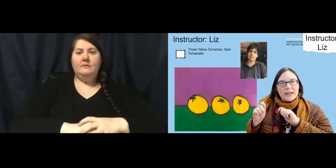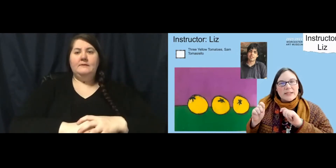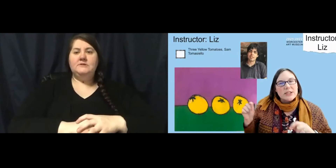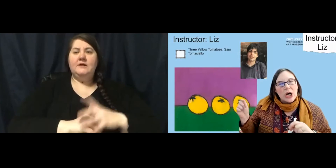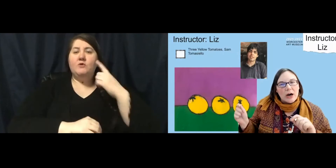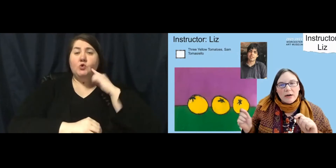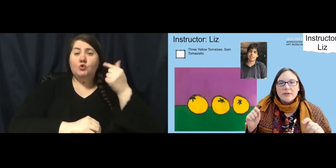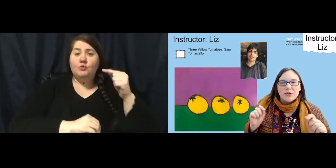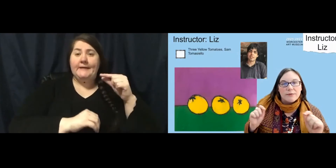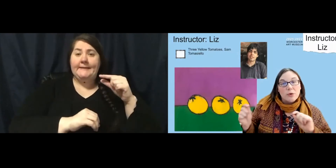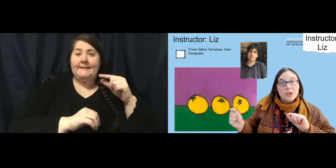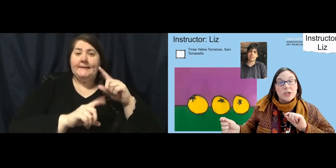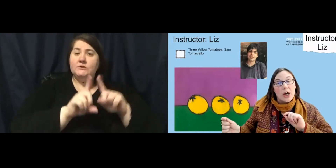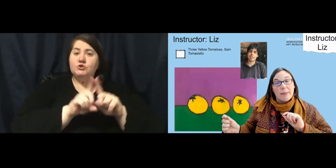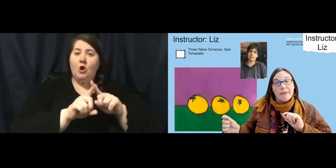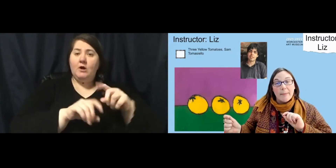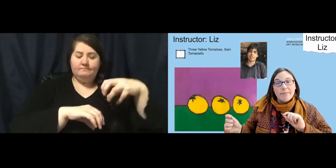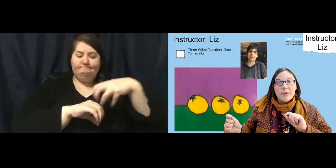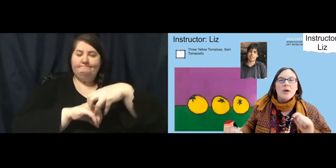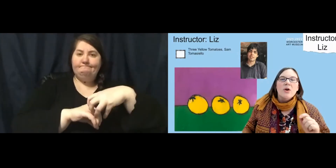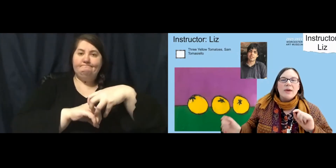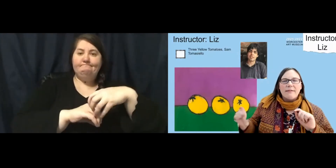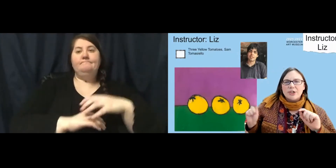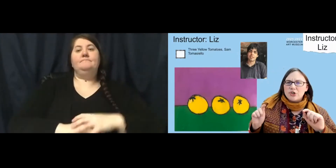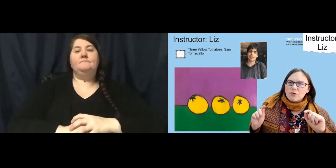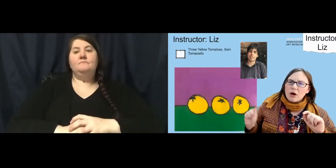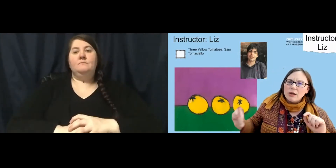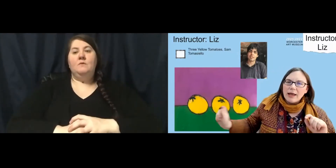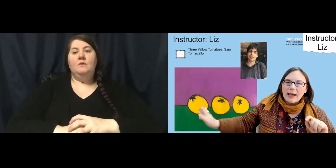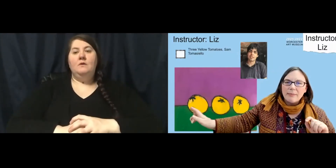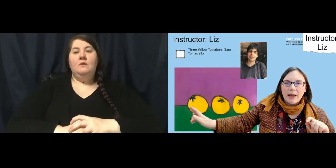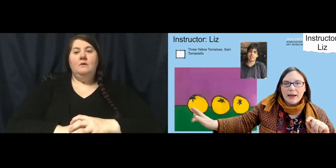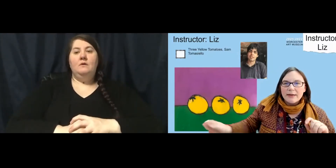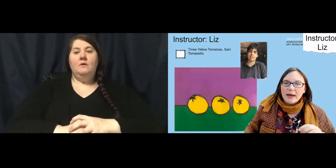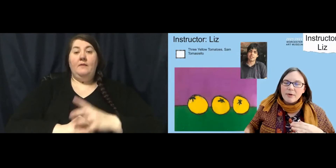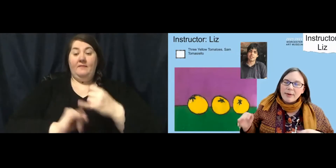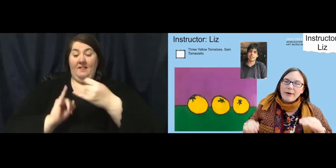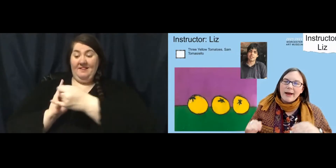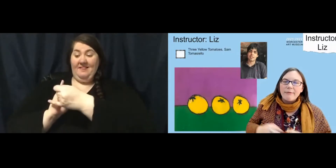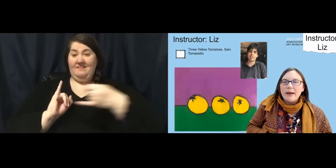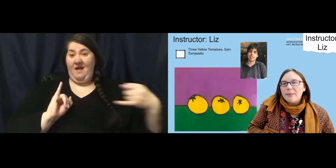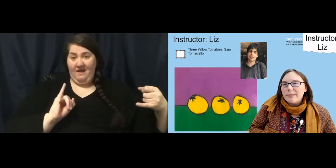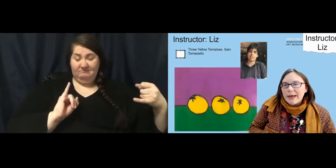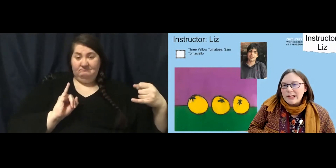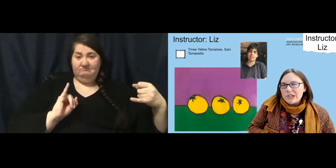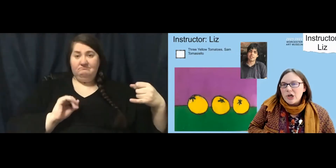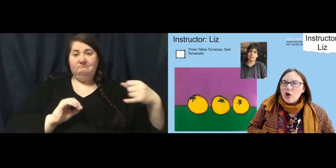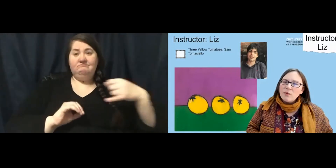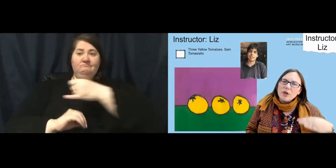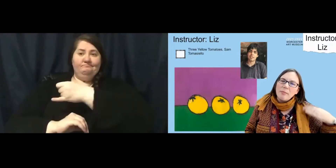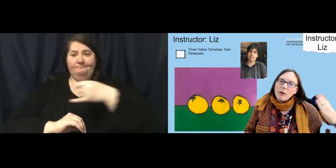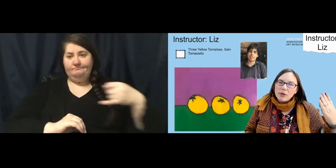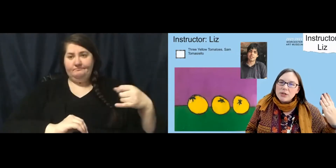green star sort of towards the top of them. We have a strong line behind them about halfway up the page